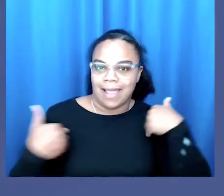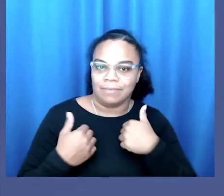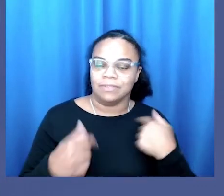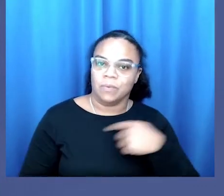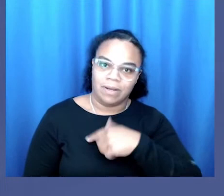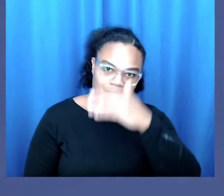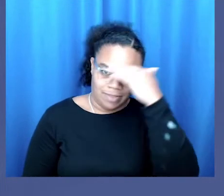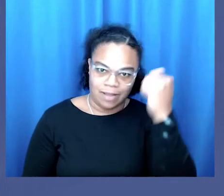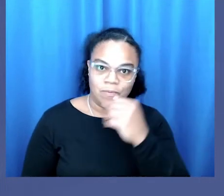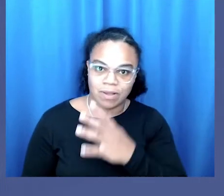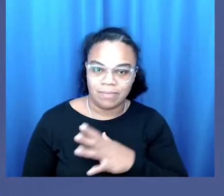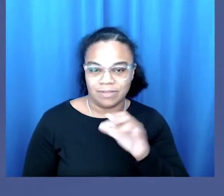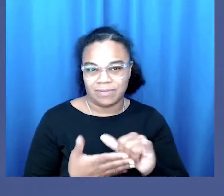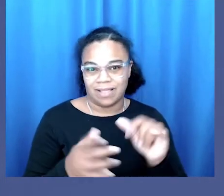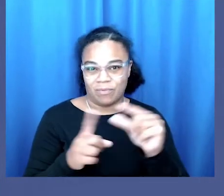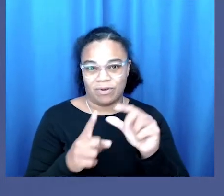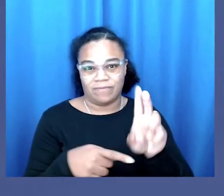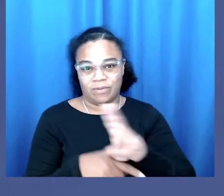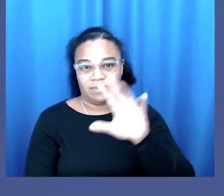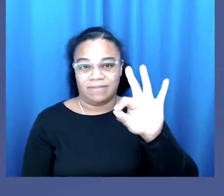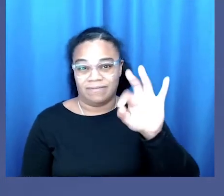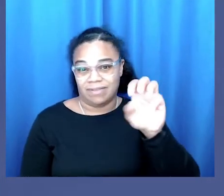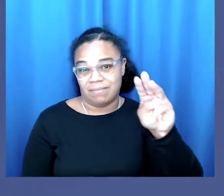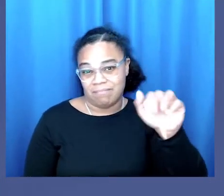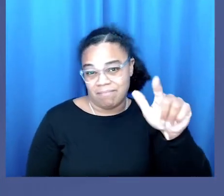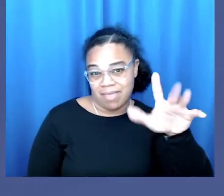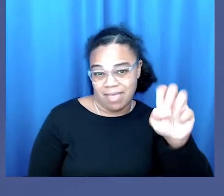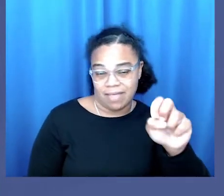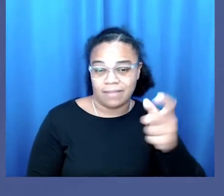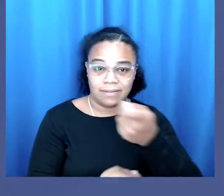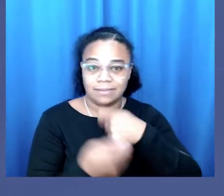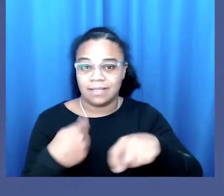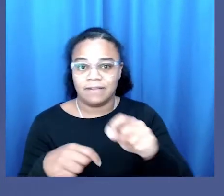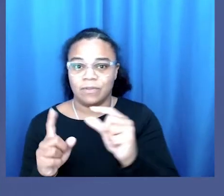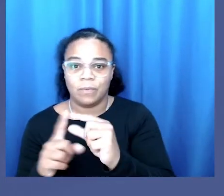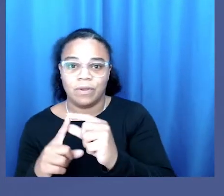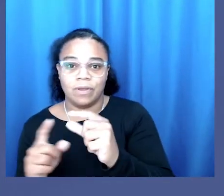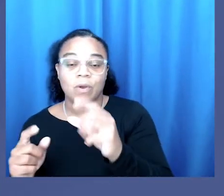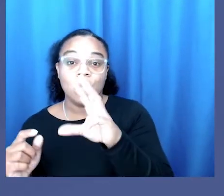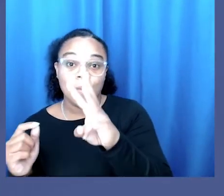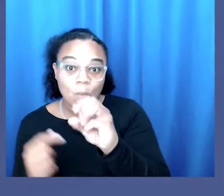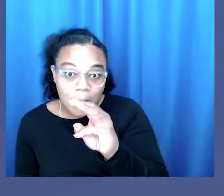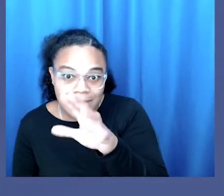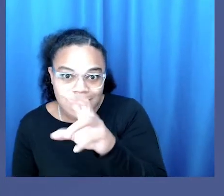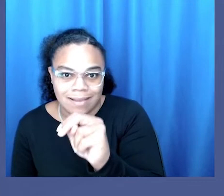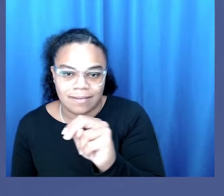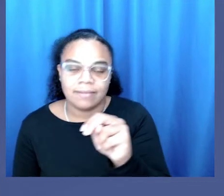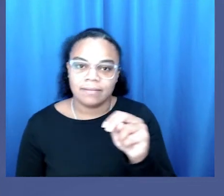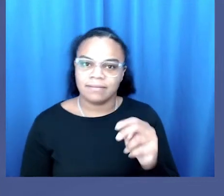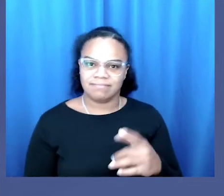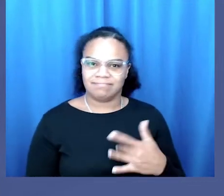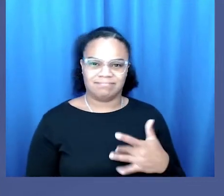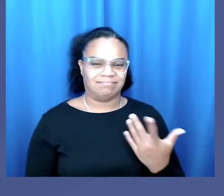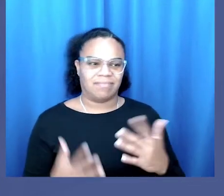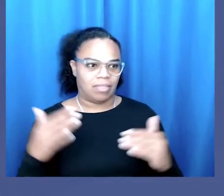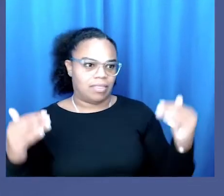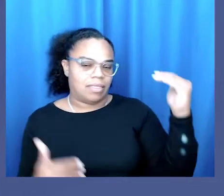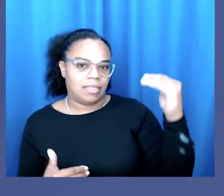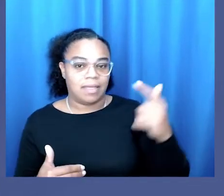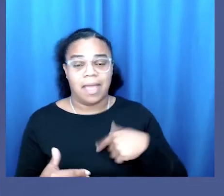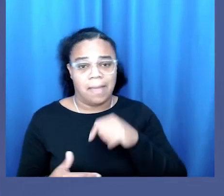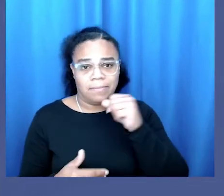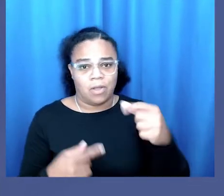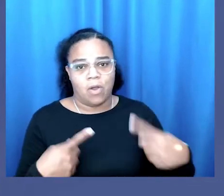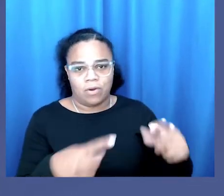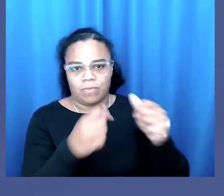black women. Thus, the use of the word female as a substitute for woman in the case of black women is dehumanizing. I'm not